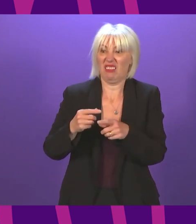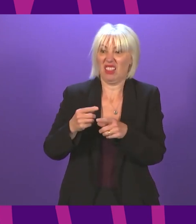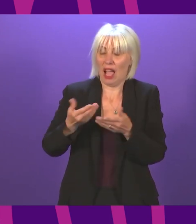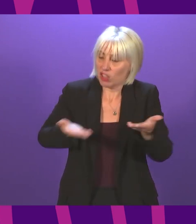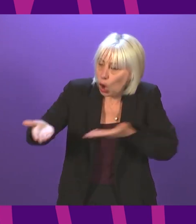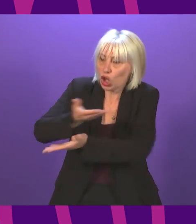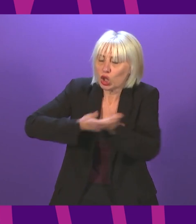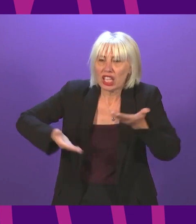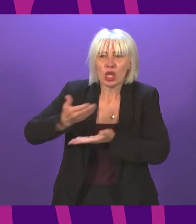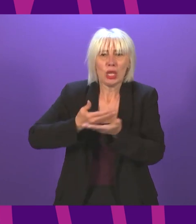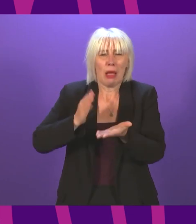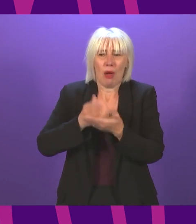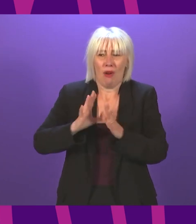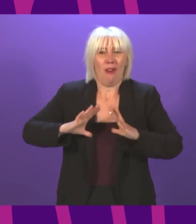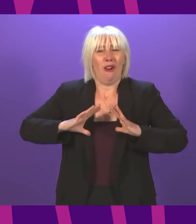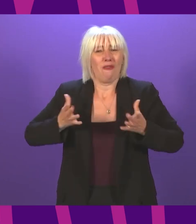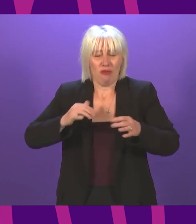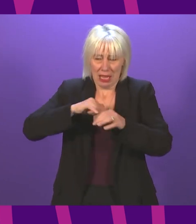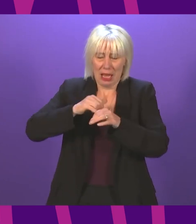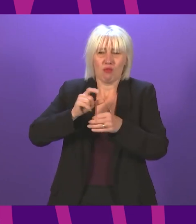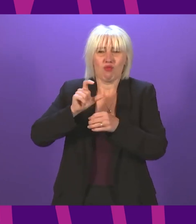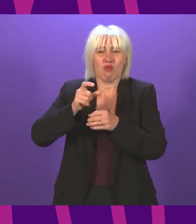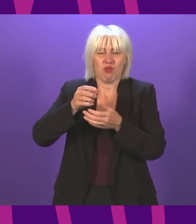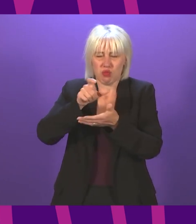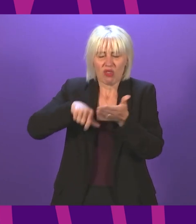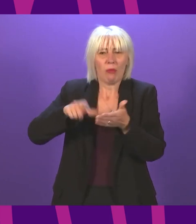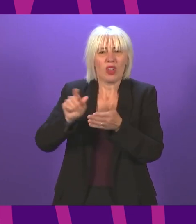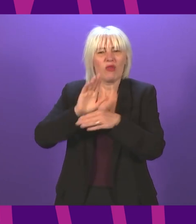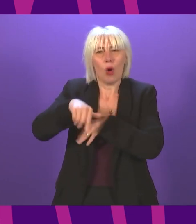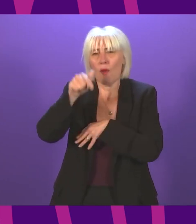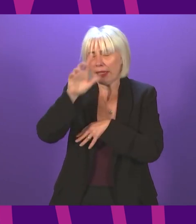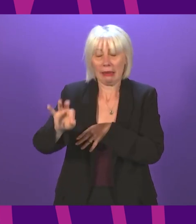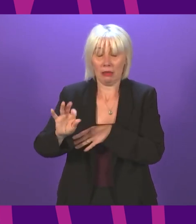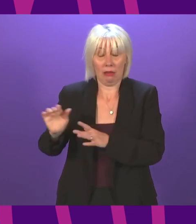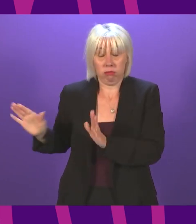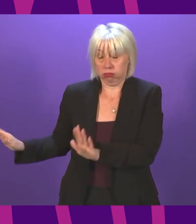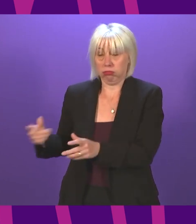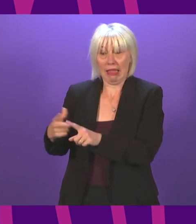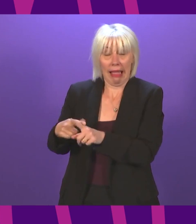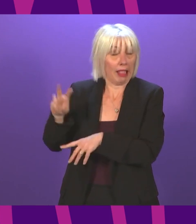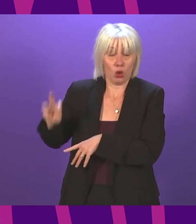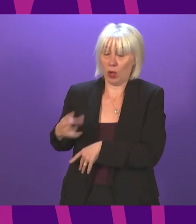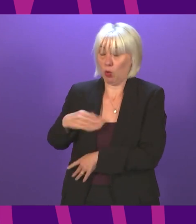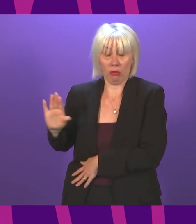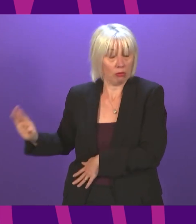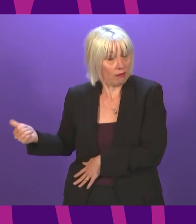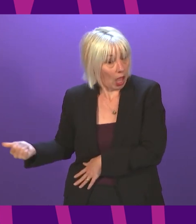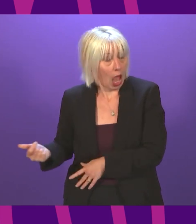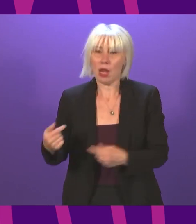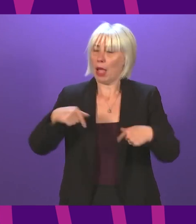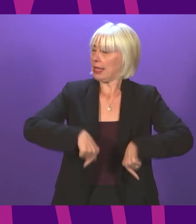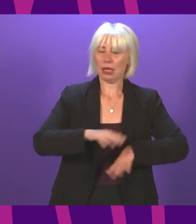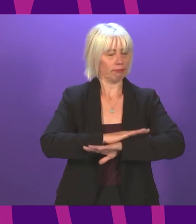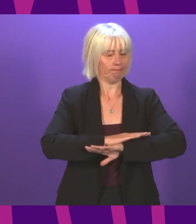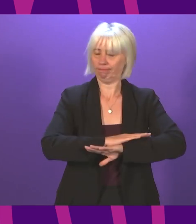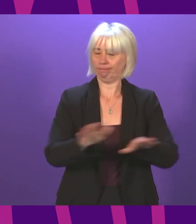elsewhere in the UK for those over 60. It's not my decision, obviously, but I certainly hope that we don't see that direction